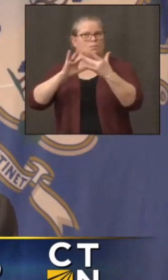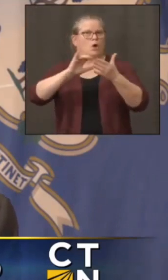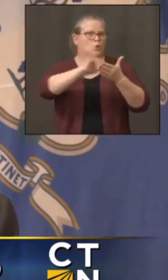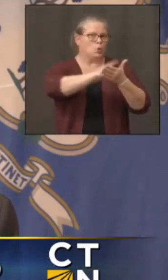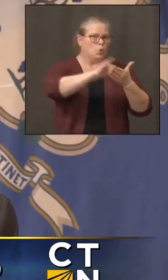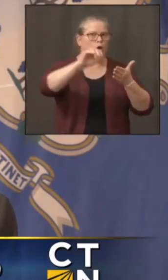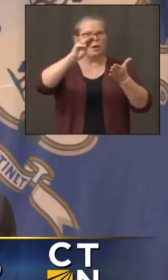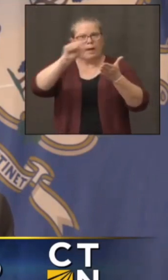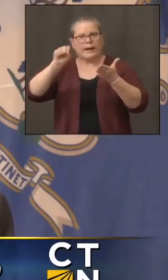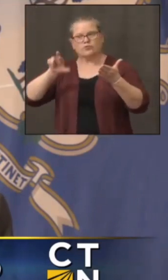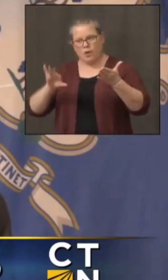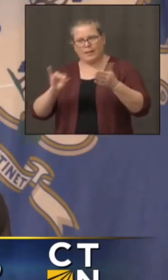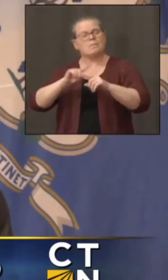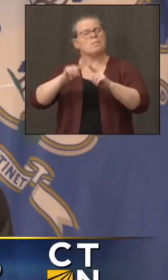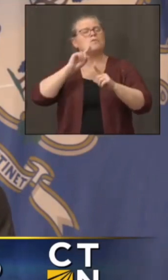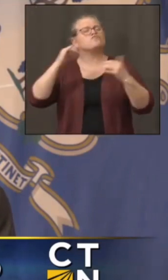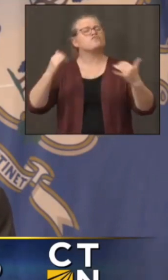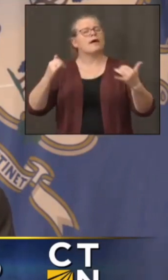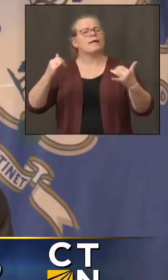be able to keep them contained.